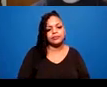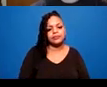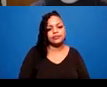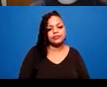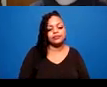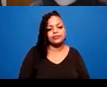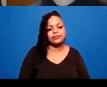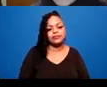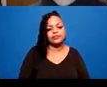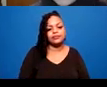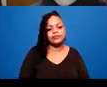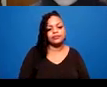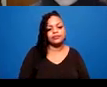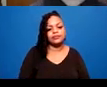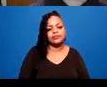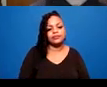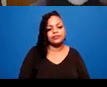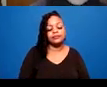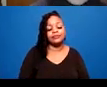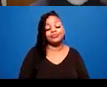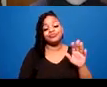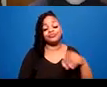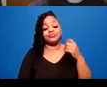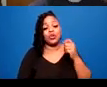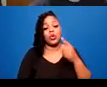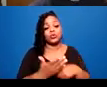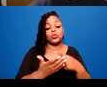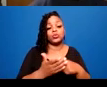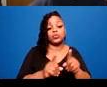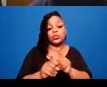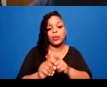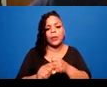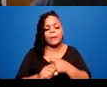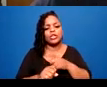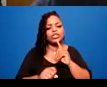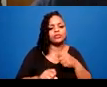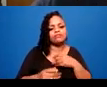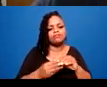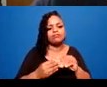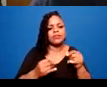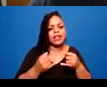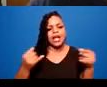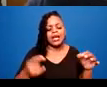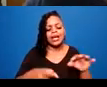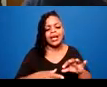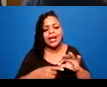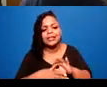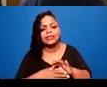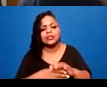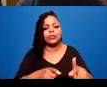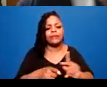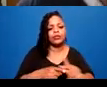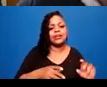practice, professional practice, community practice. And I know that's a very colonial answer,